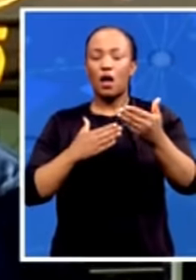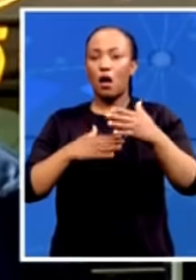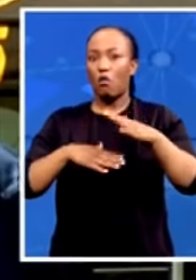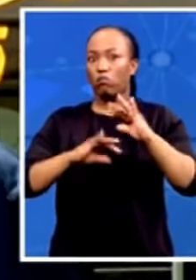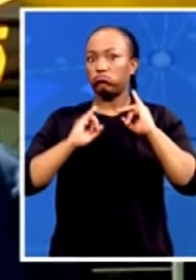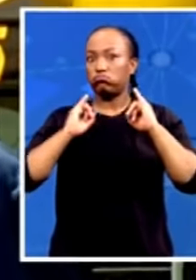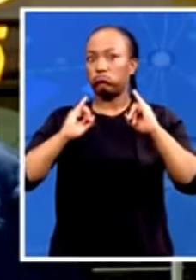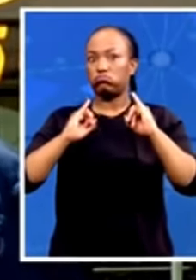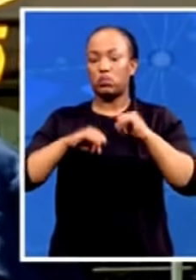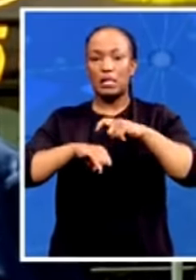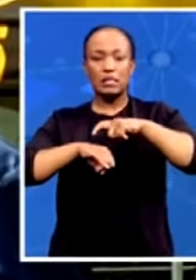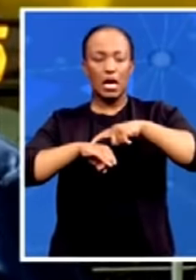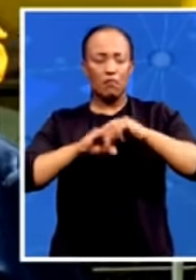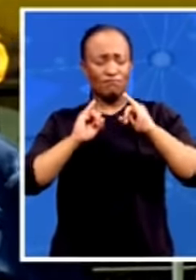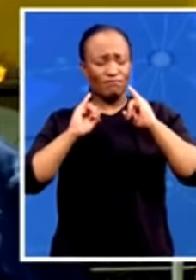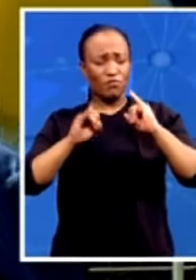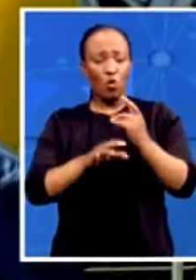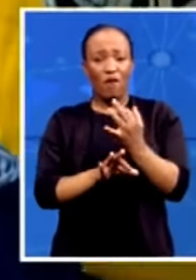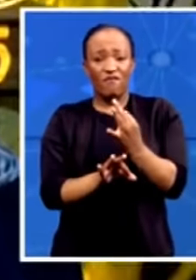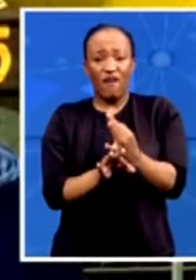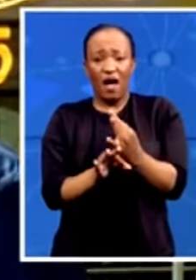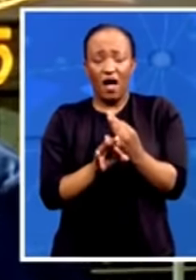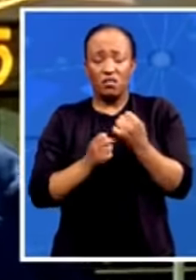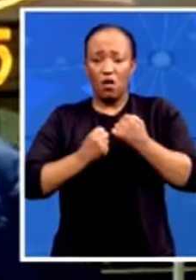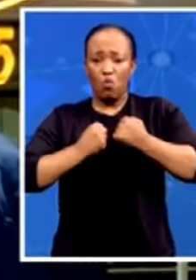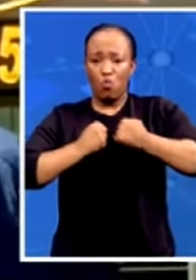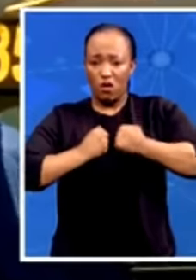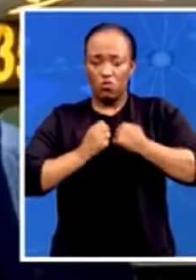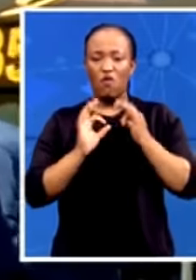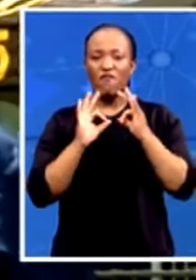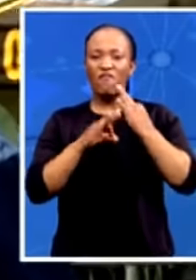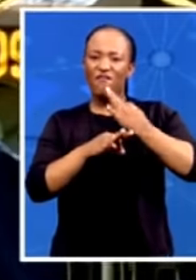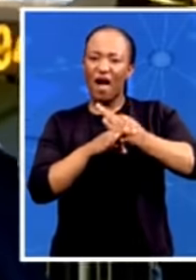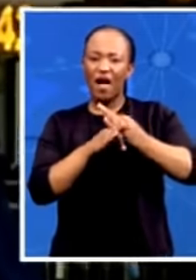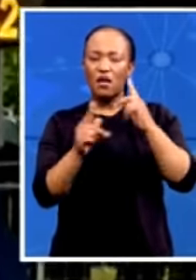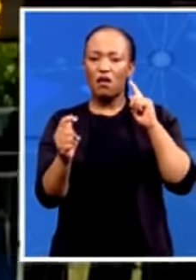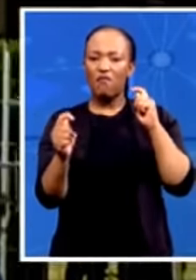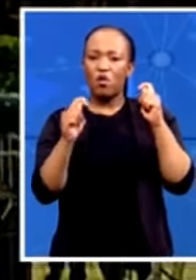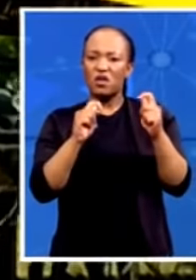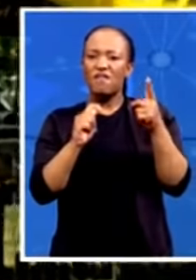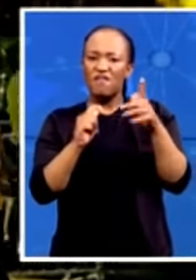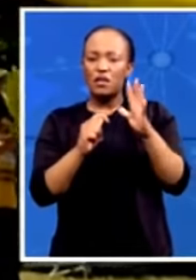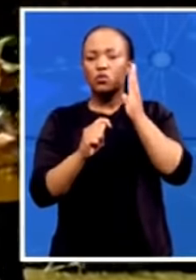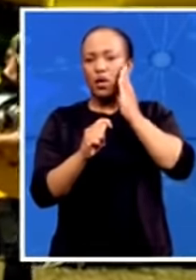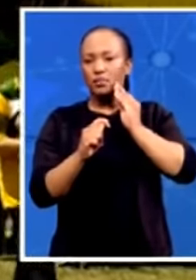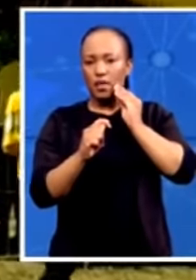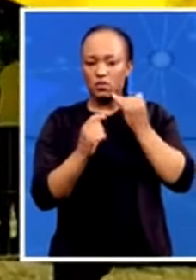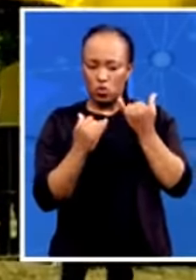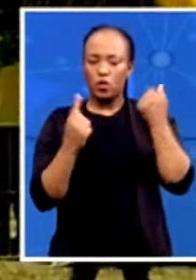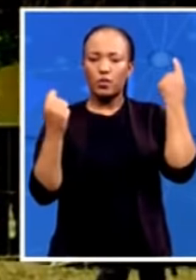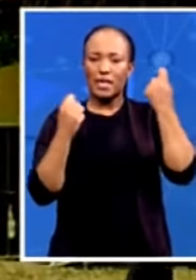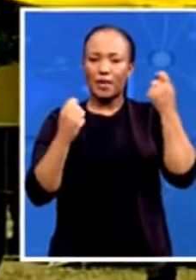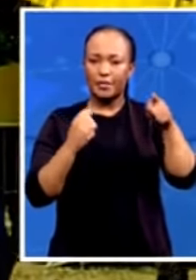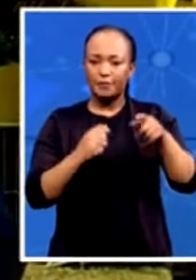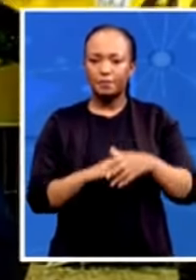father, the father of our revolution, has gone through. How many people, roughly, are you expecting, Mr. Nkosta Njashensi? Because if I look